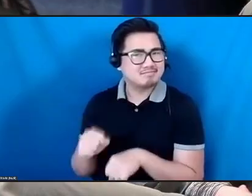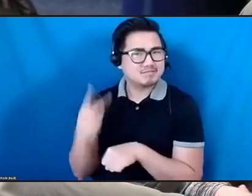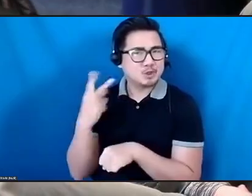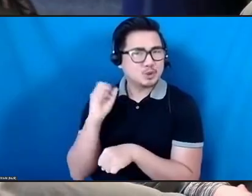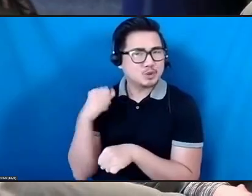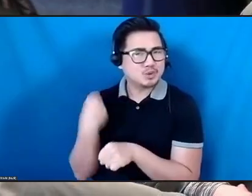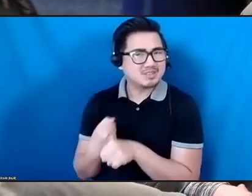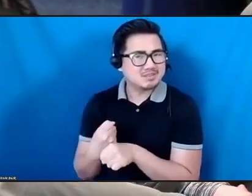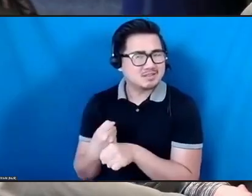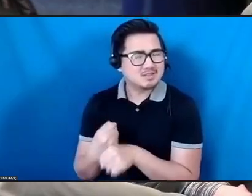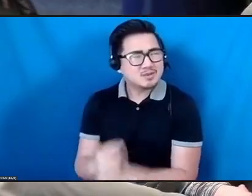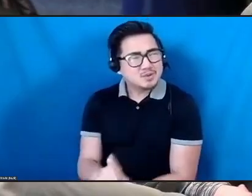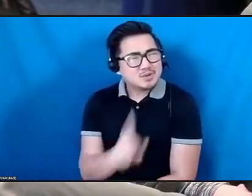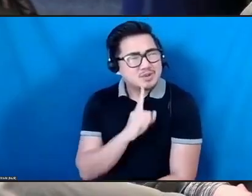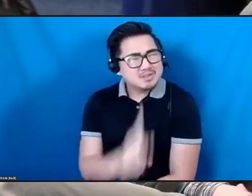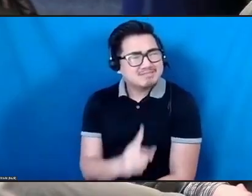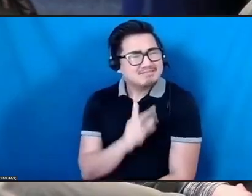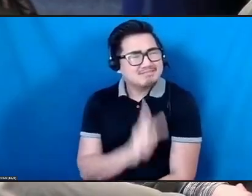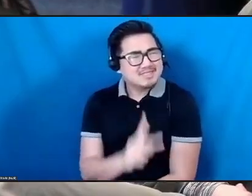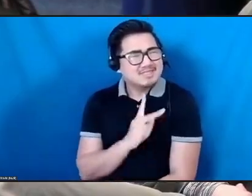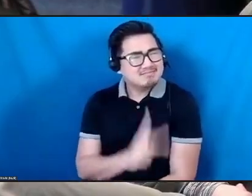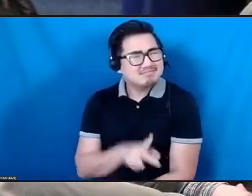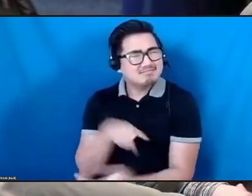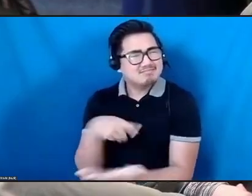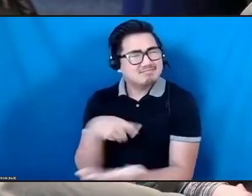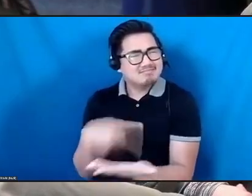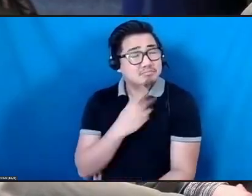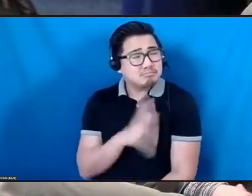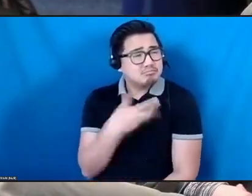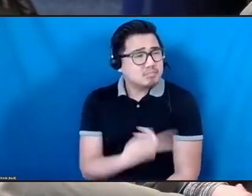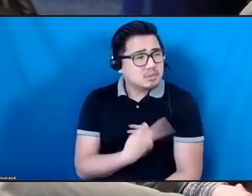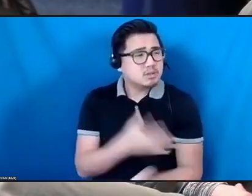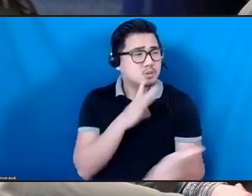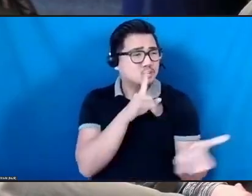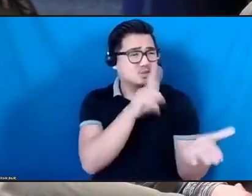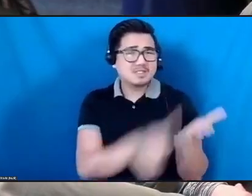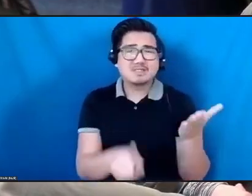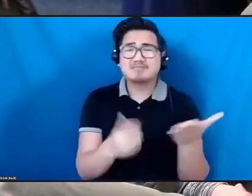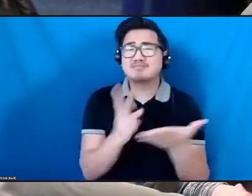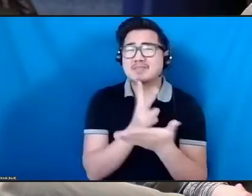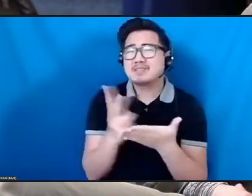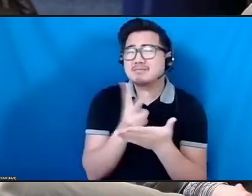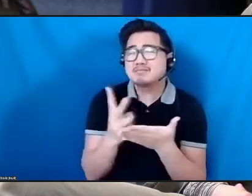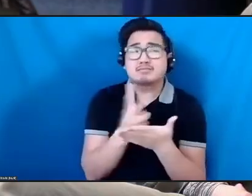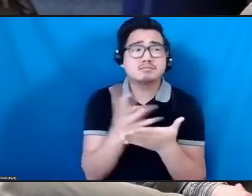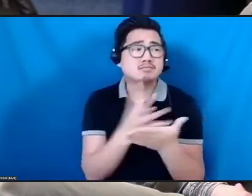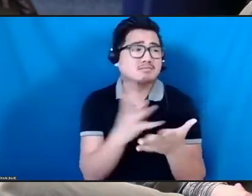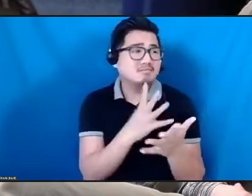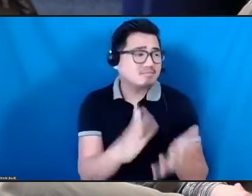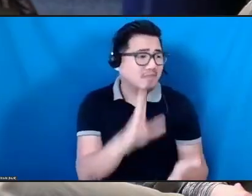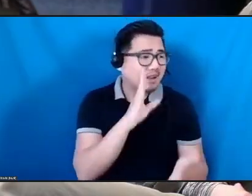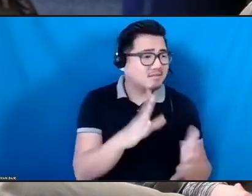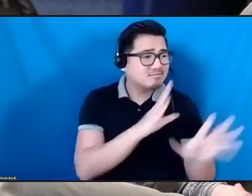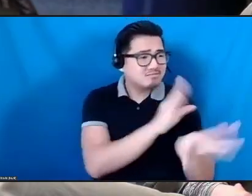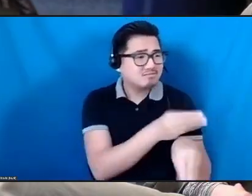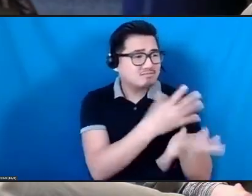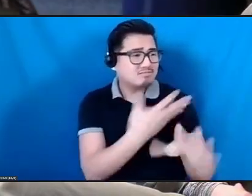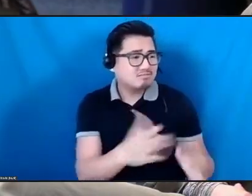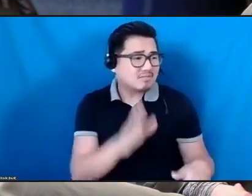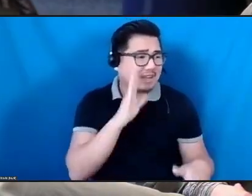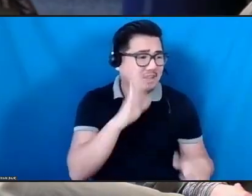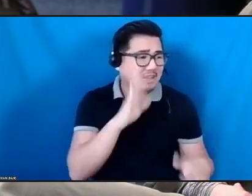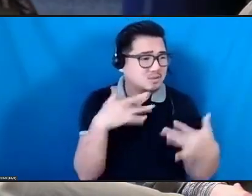personal conversations, checking in like every two to four weeks. How are you doing? What's the situation where you are? What's the situation